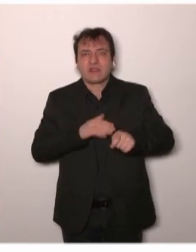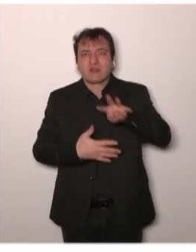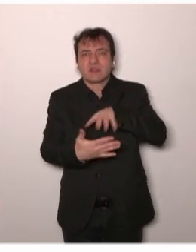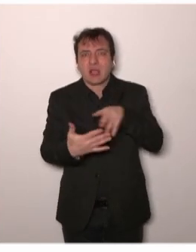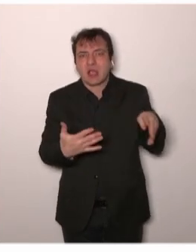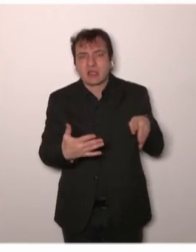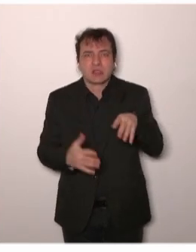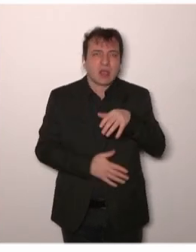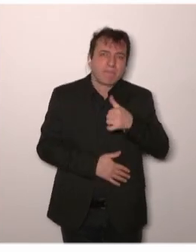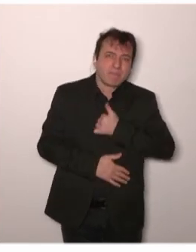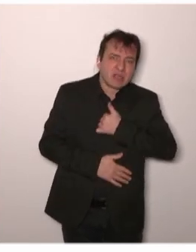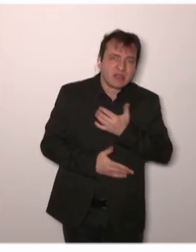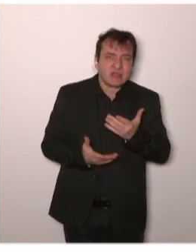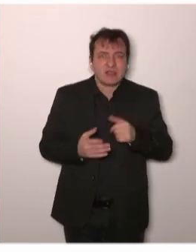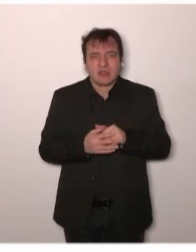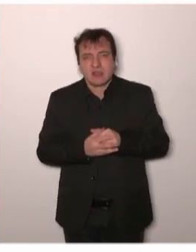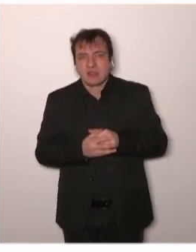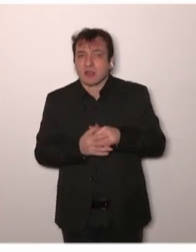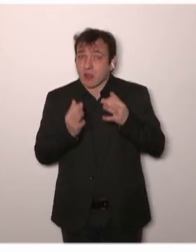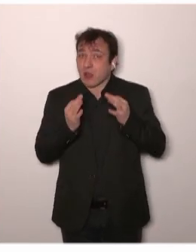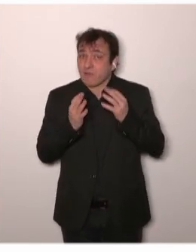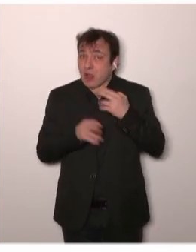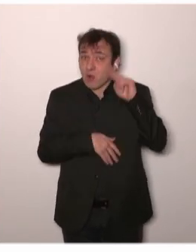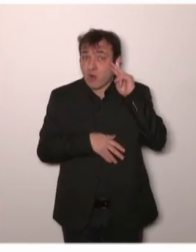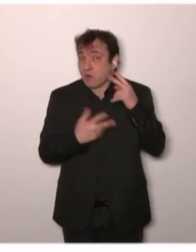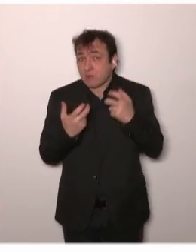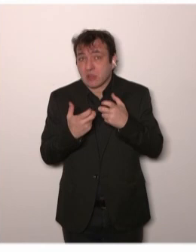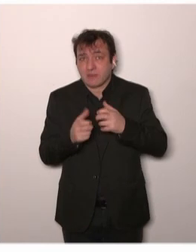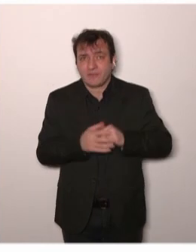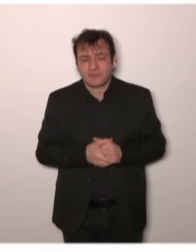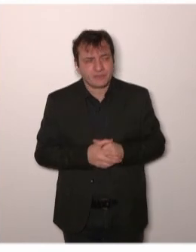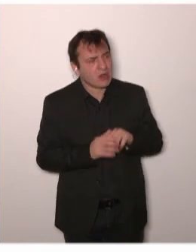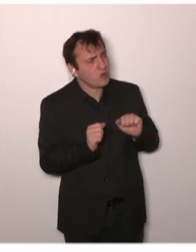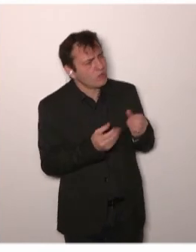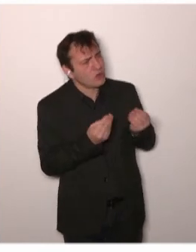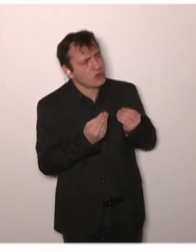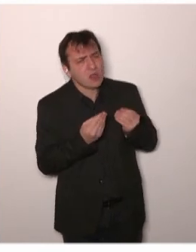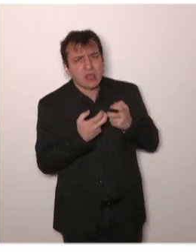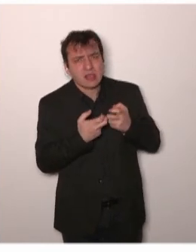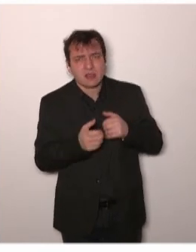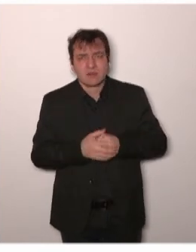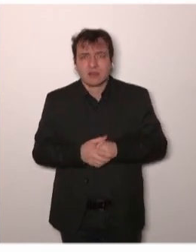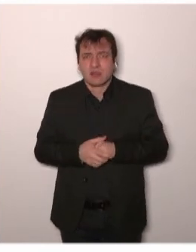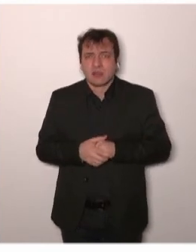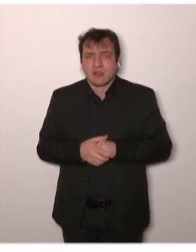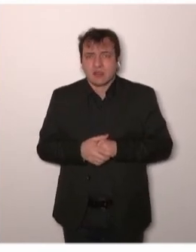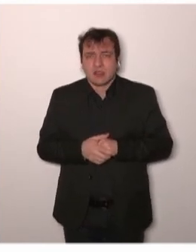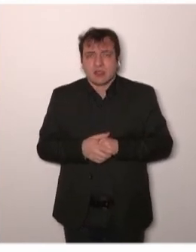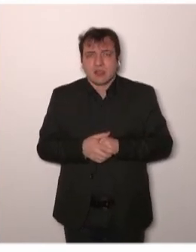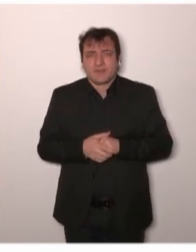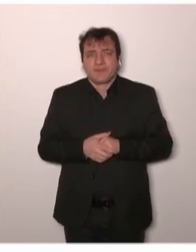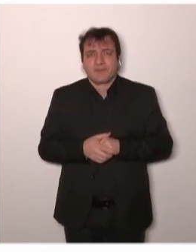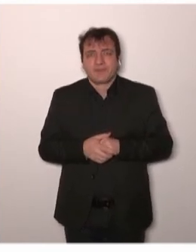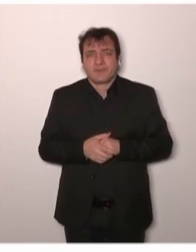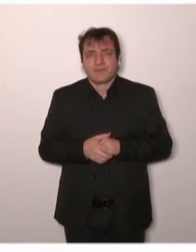you just detail us a little bit this example, actually? Yeah, so, well, it's typically a question where we are looking